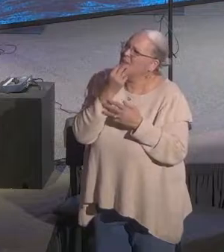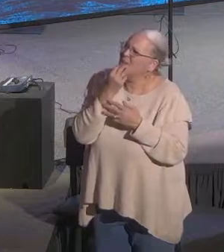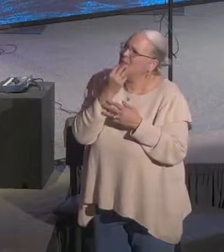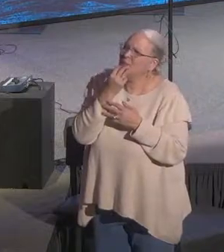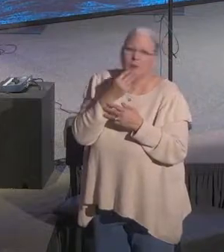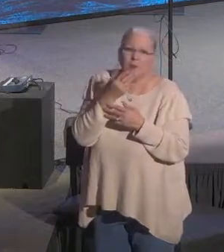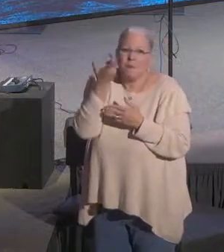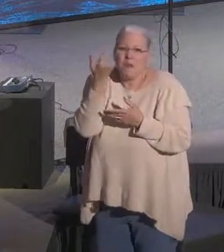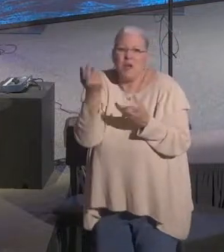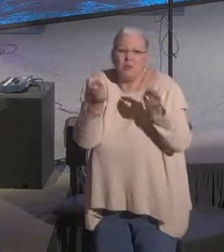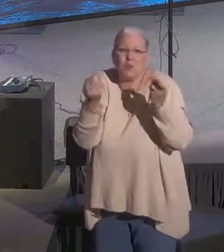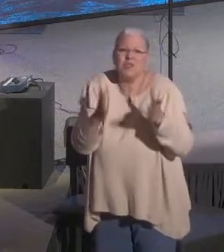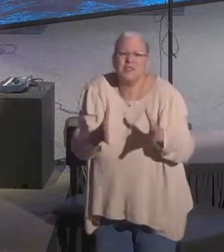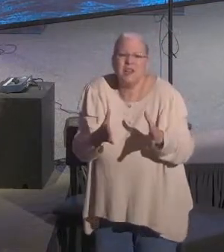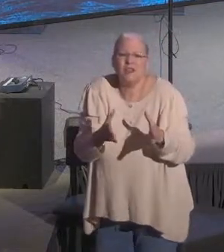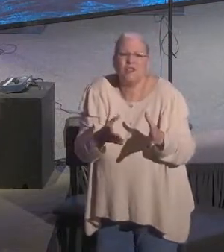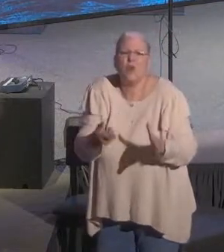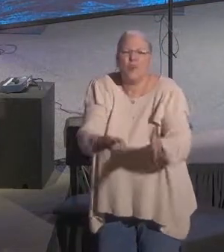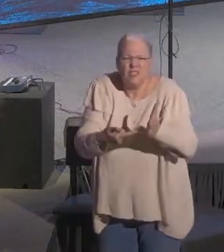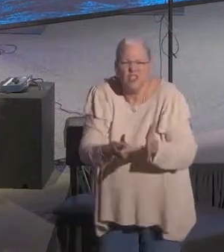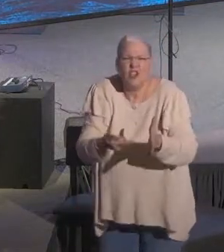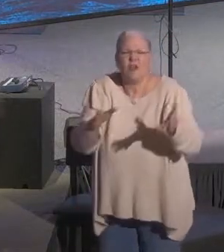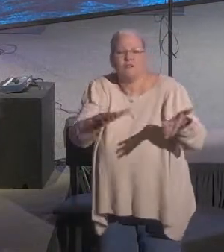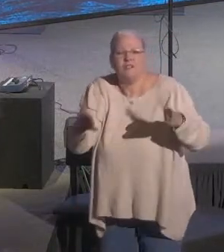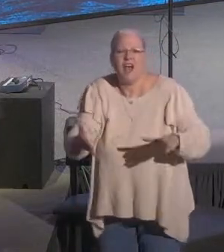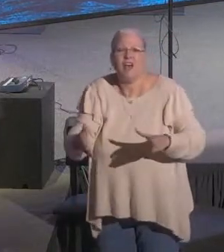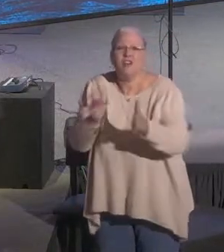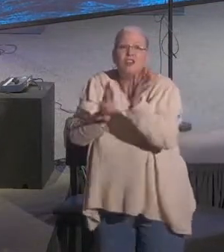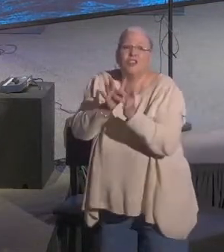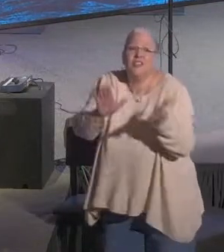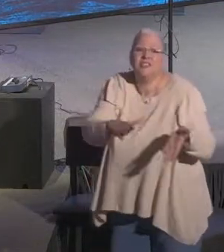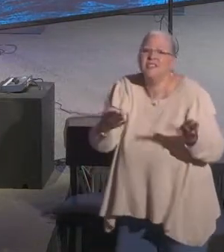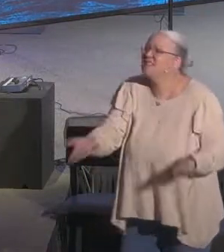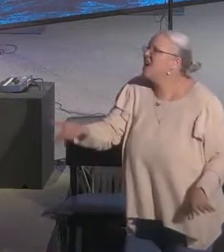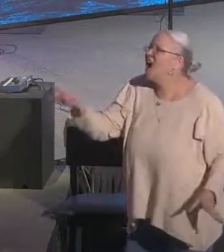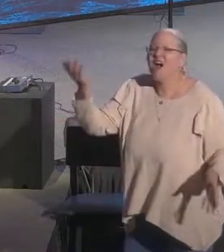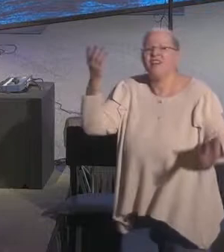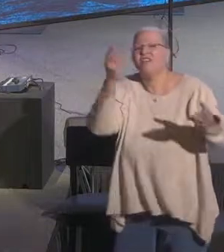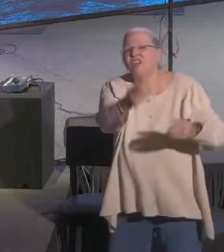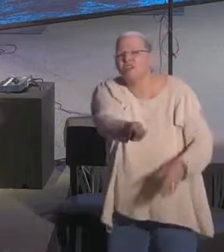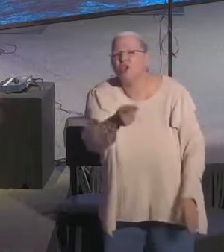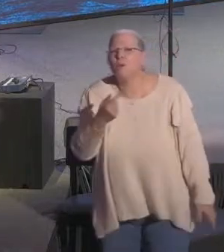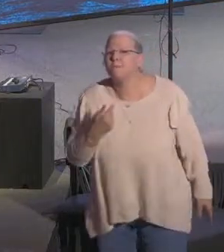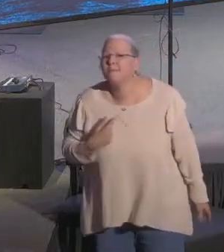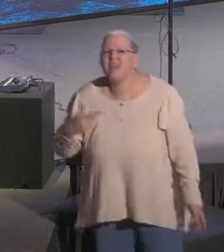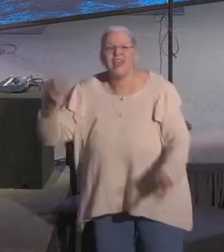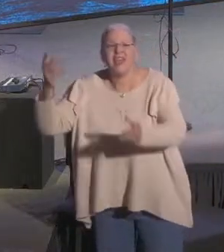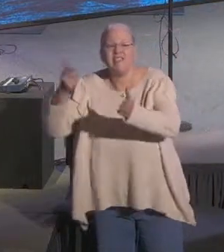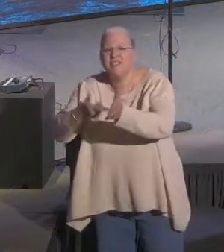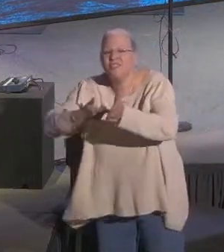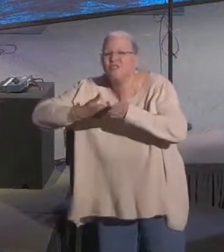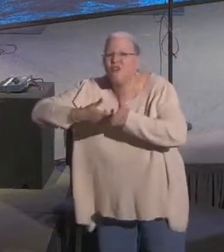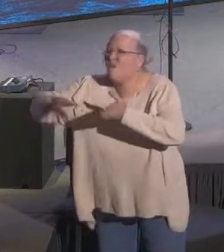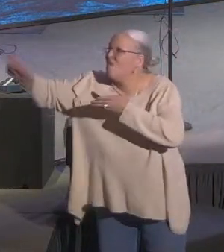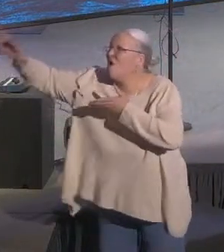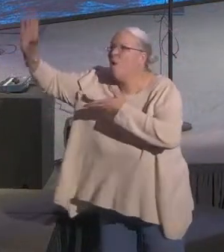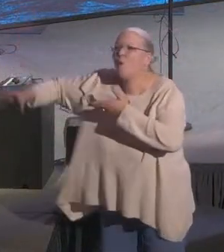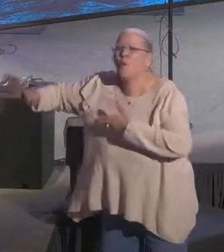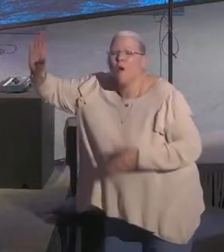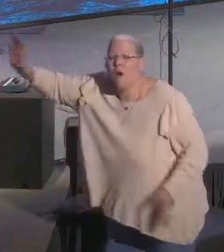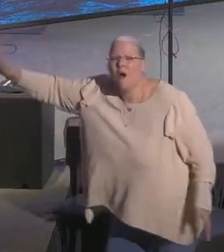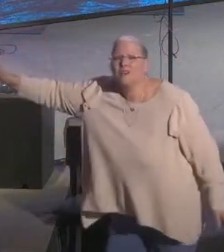we're sinners, we deserve death. Jesus died the death that we, that I, that you deserved on that cross.